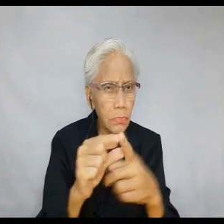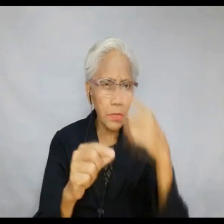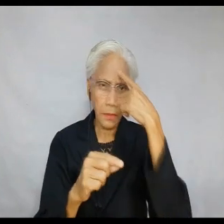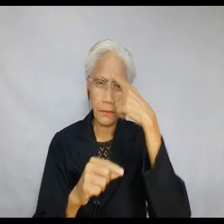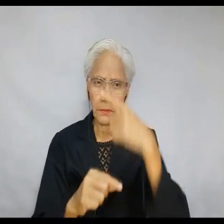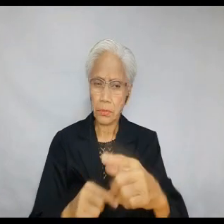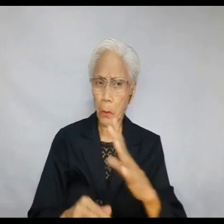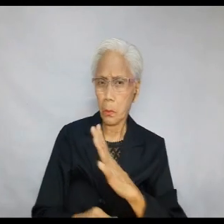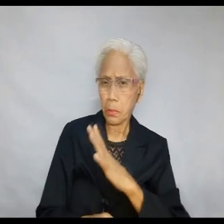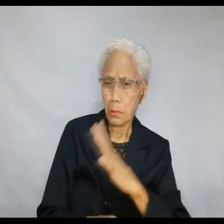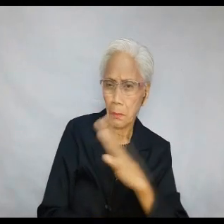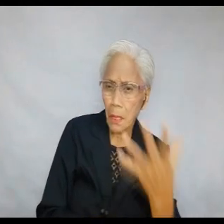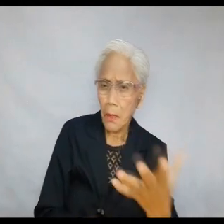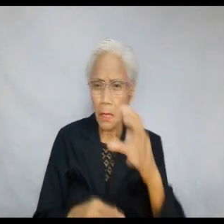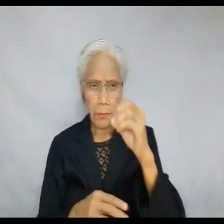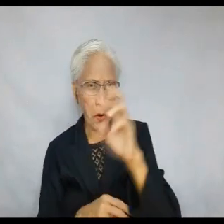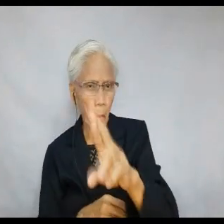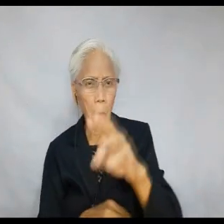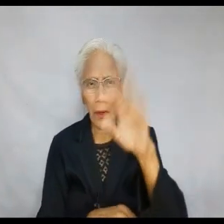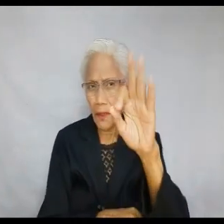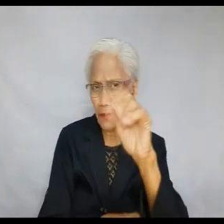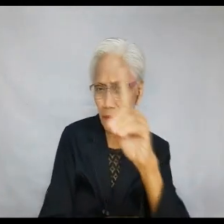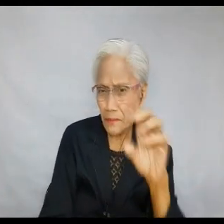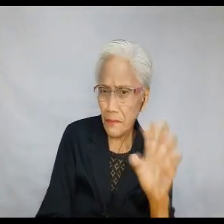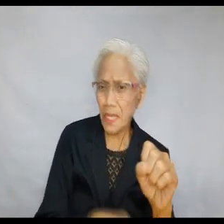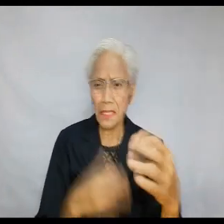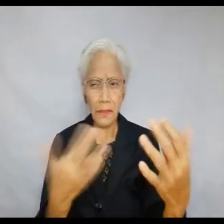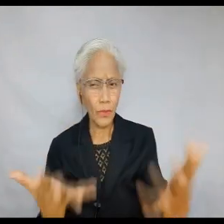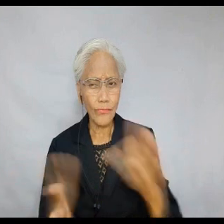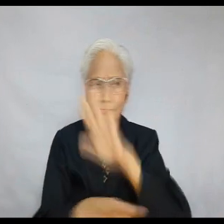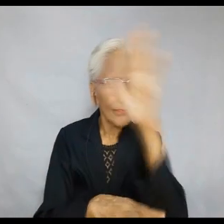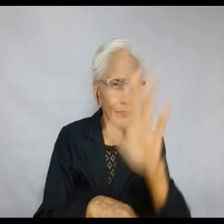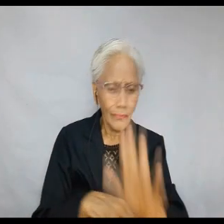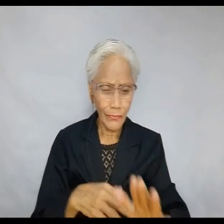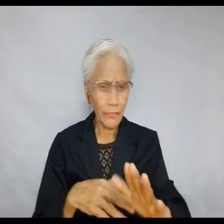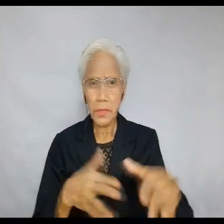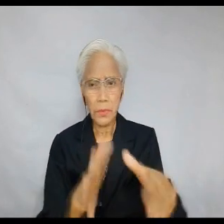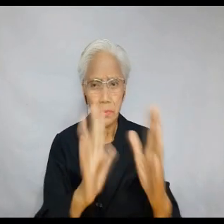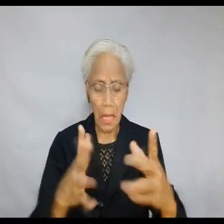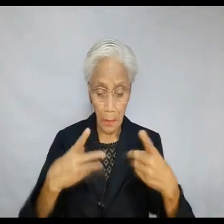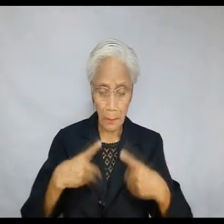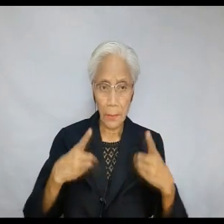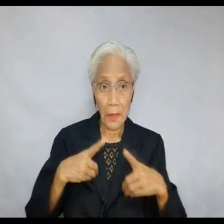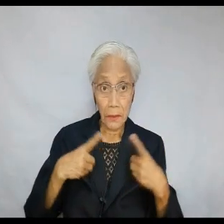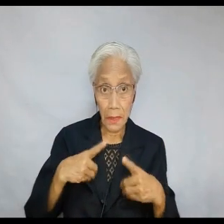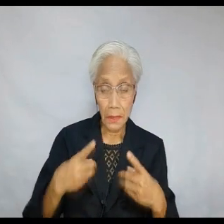beauty and style. It is not a synonym for fads and trends, and materialism. Never the styles of dress.